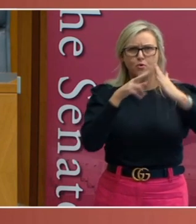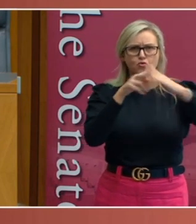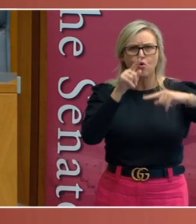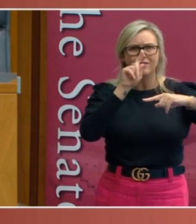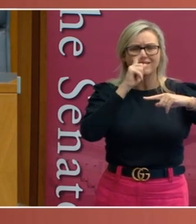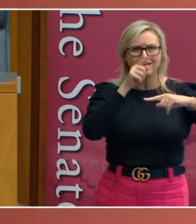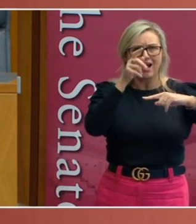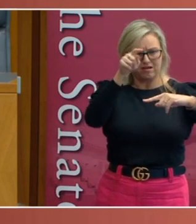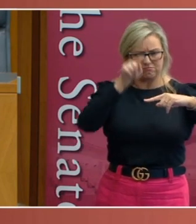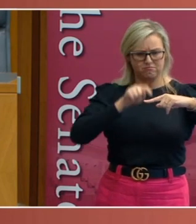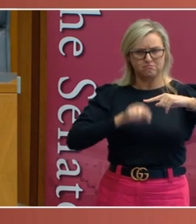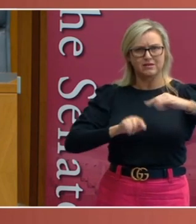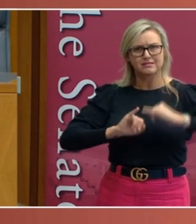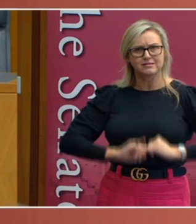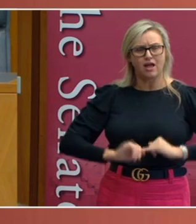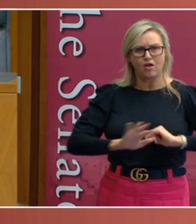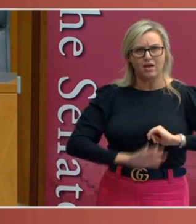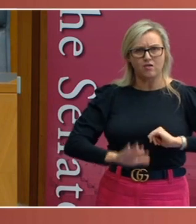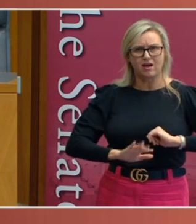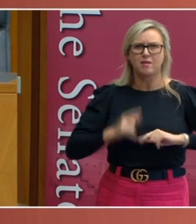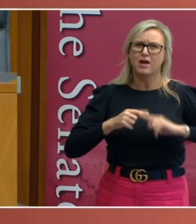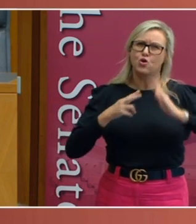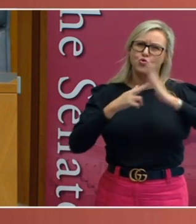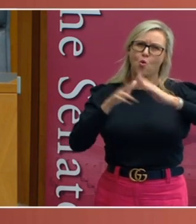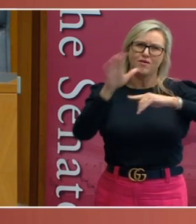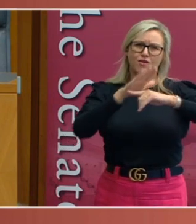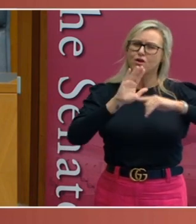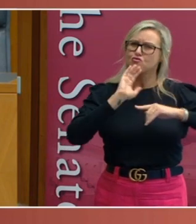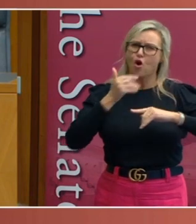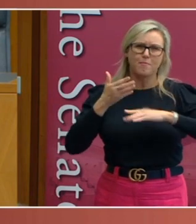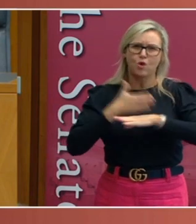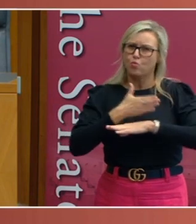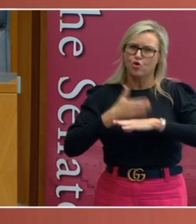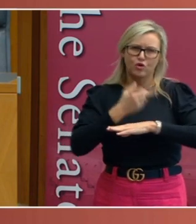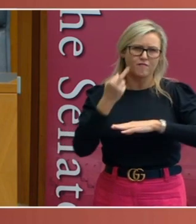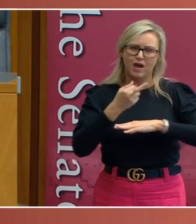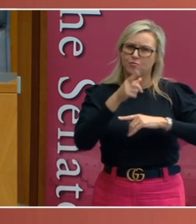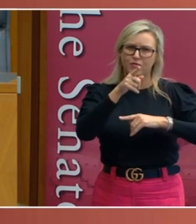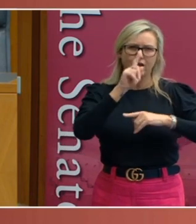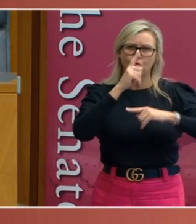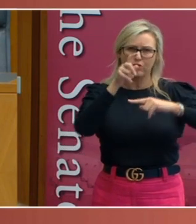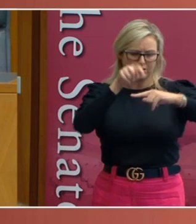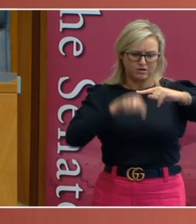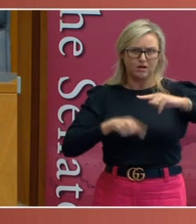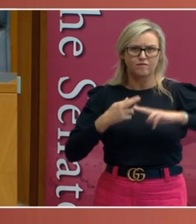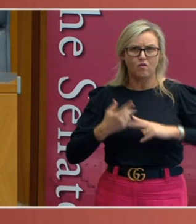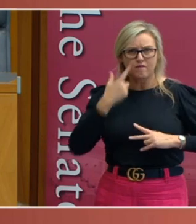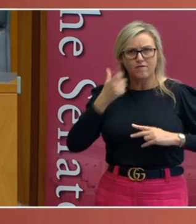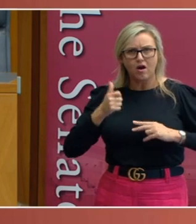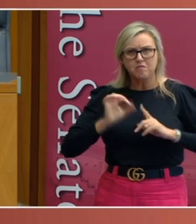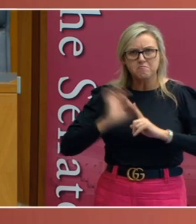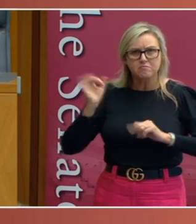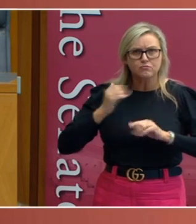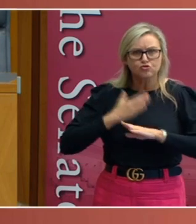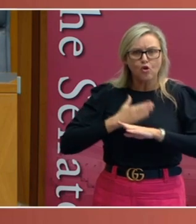able to travel to the south. And in the north, there were much poorer working conditions, so they couldn't travel to the south to get a better job with better